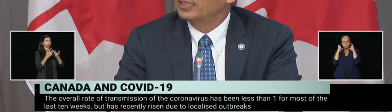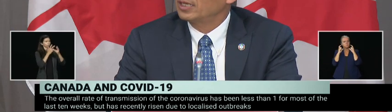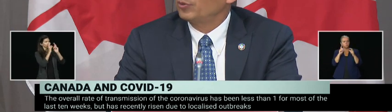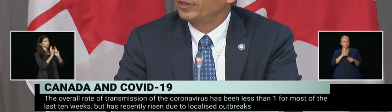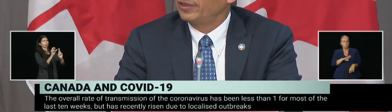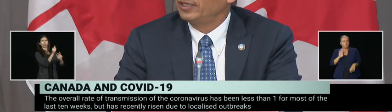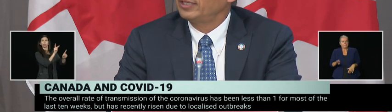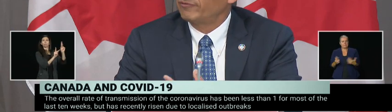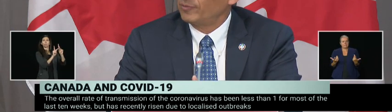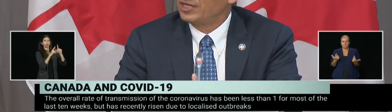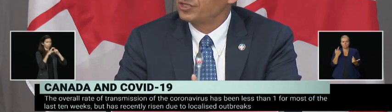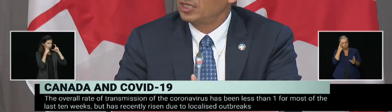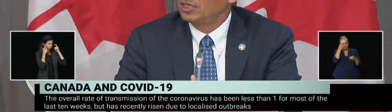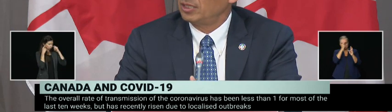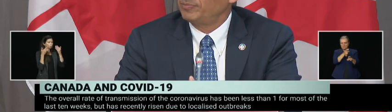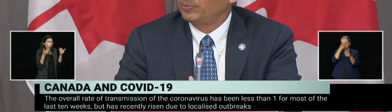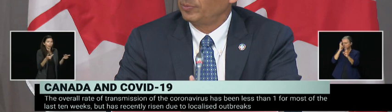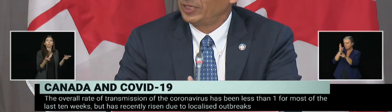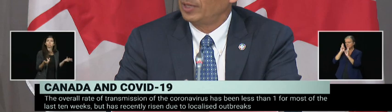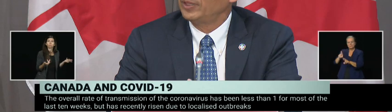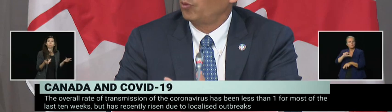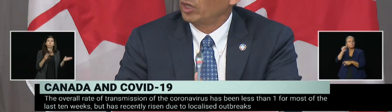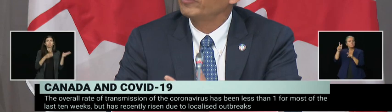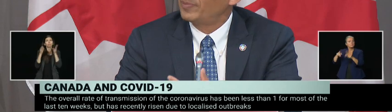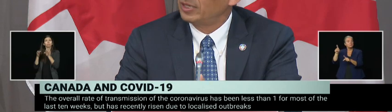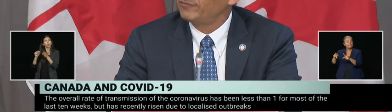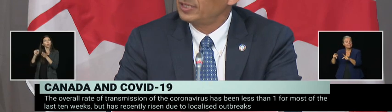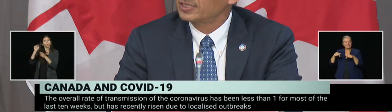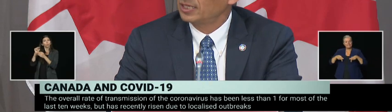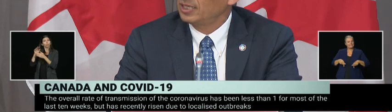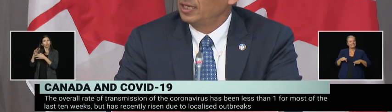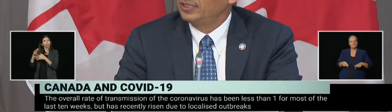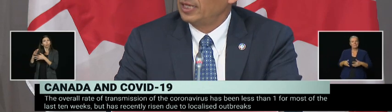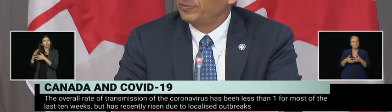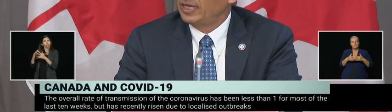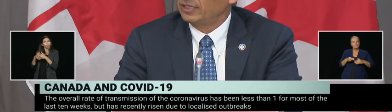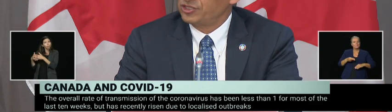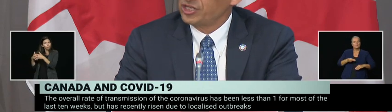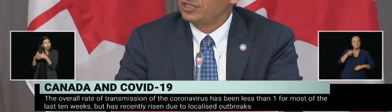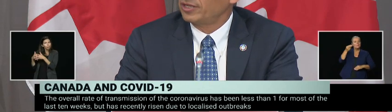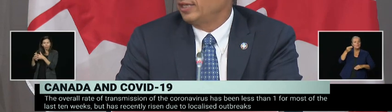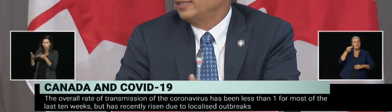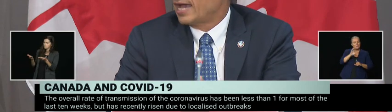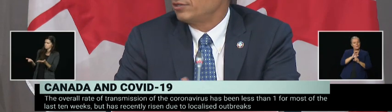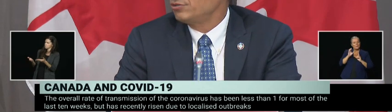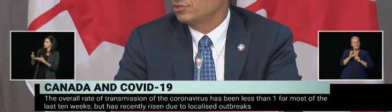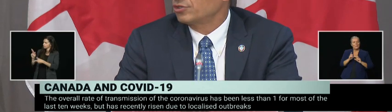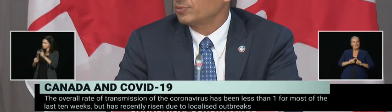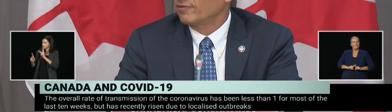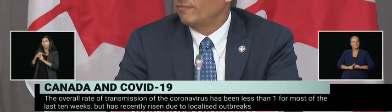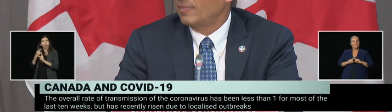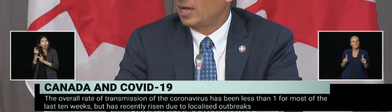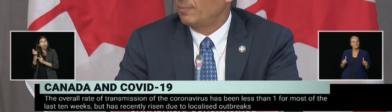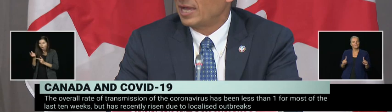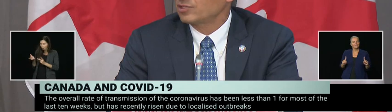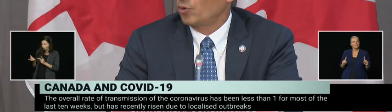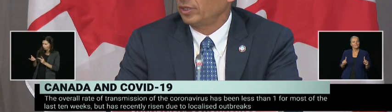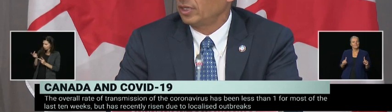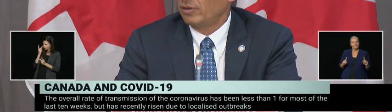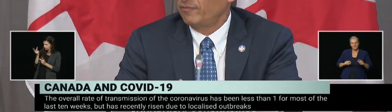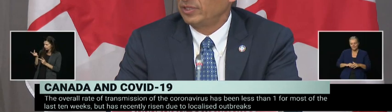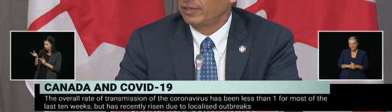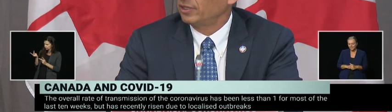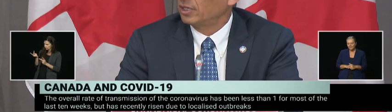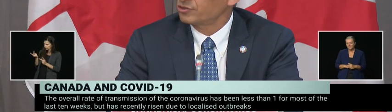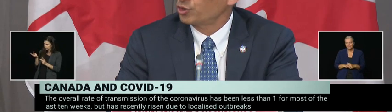quite amazing with, I think, the information and people becoming aware of the benefits. The uptake and the change, I think, in attitudes in terms of mask